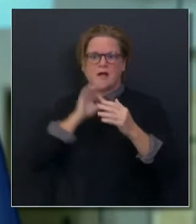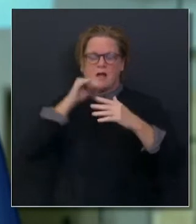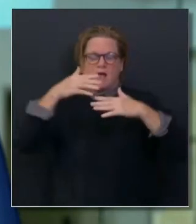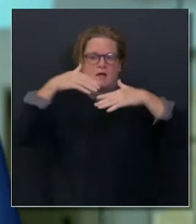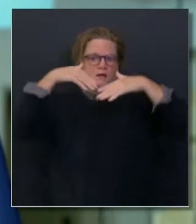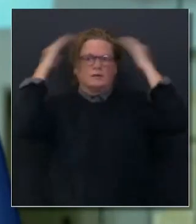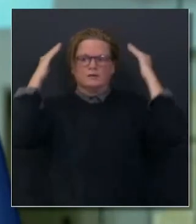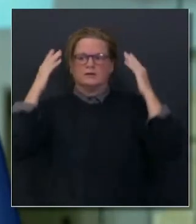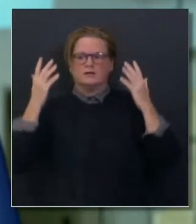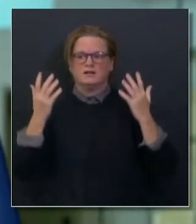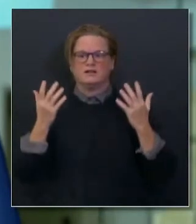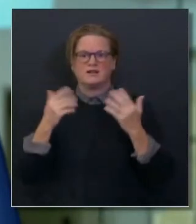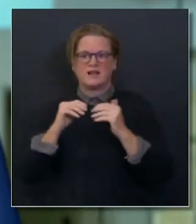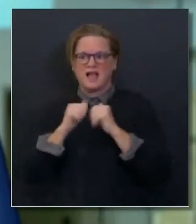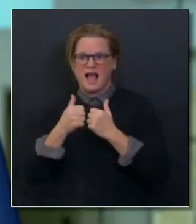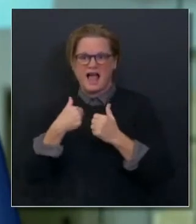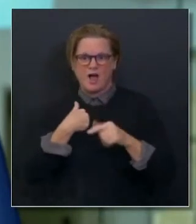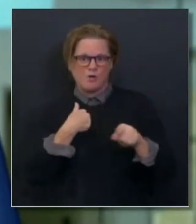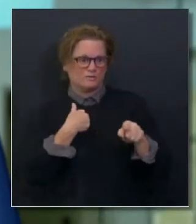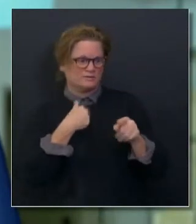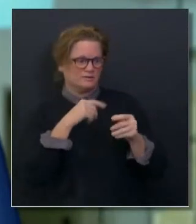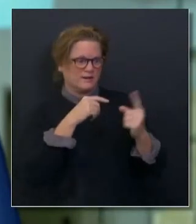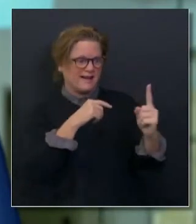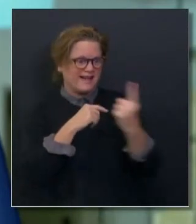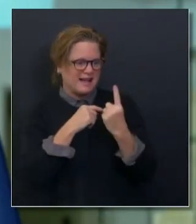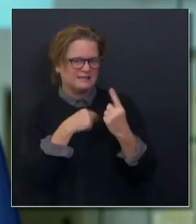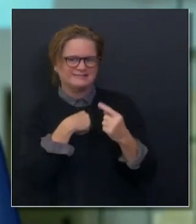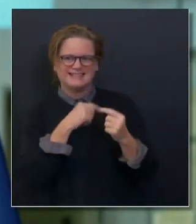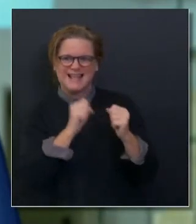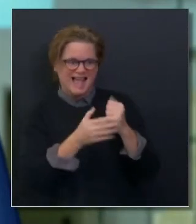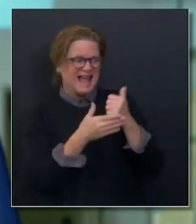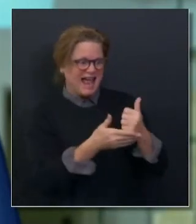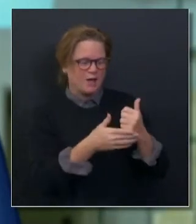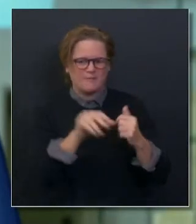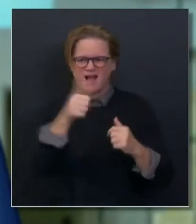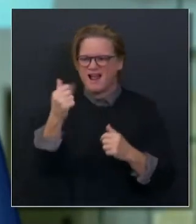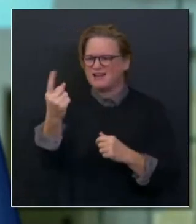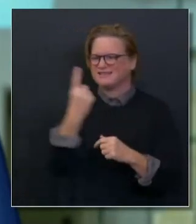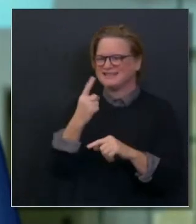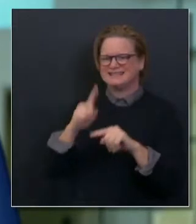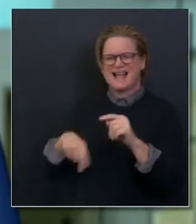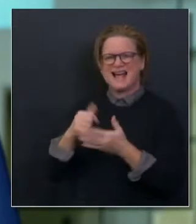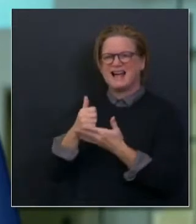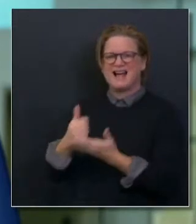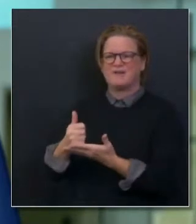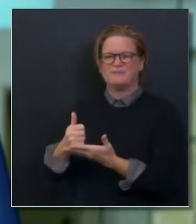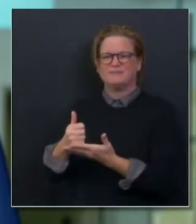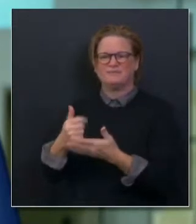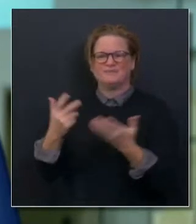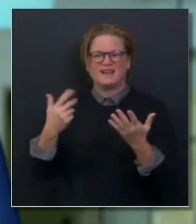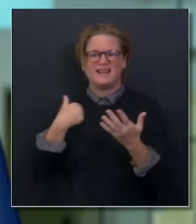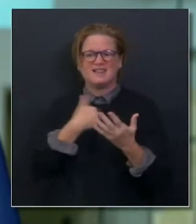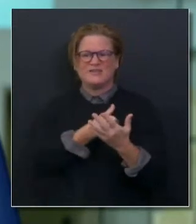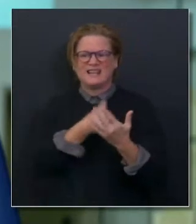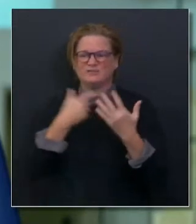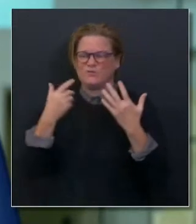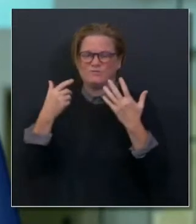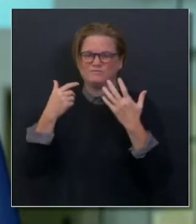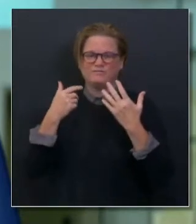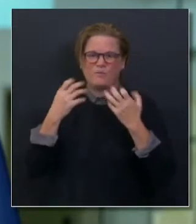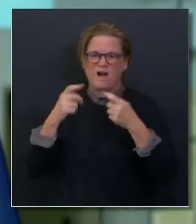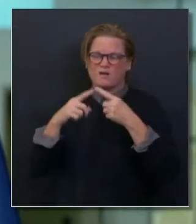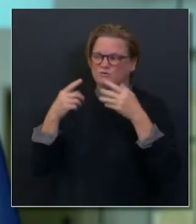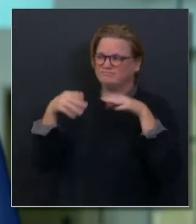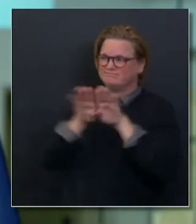working day in and day out to really keep our families safe while they try to keep themselves safe and their own families trying to